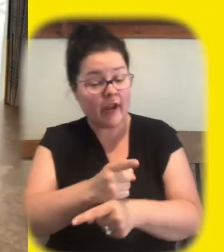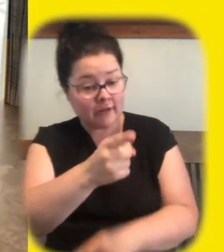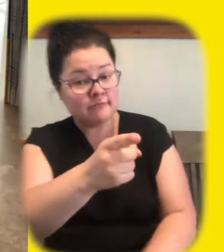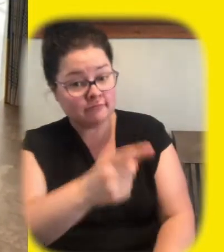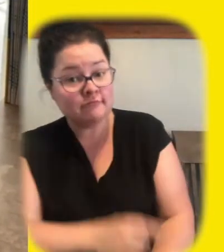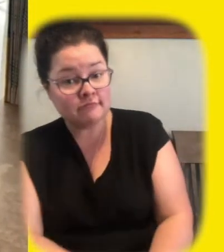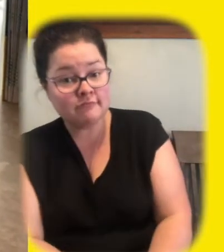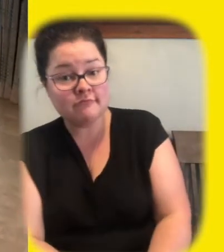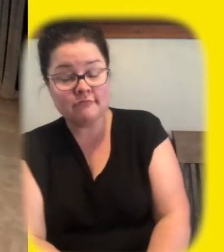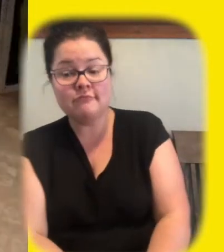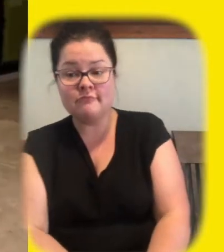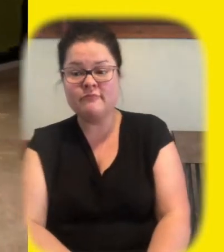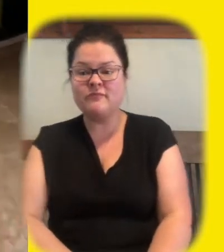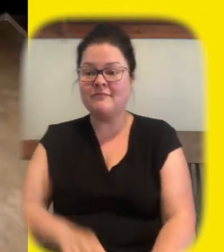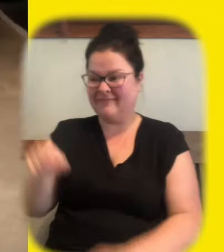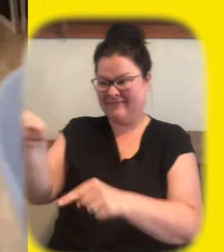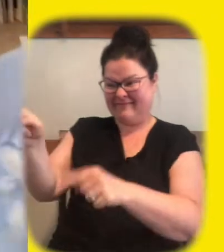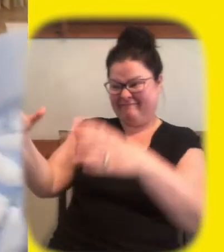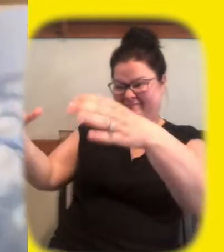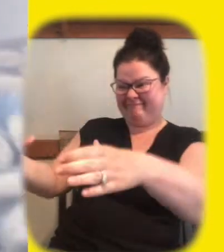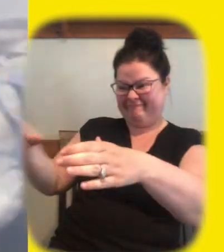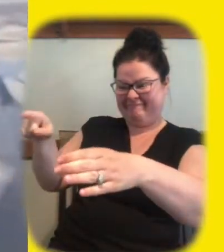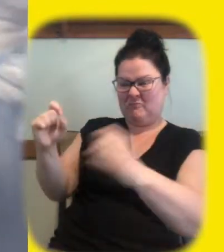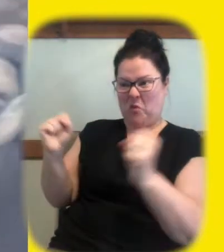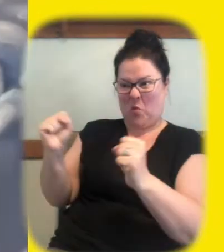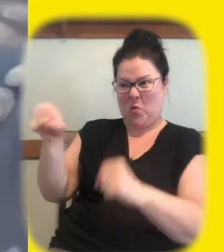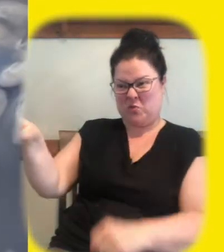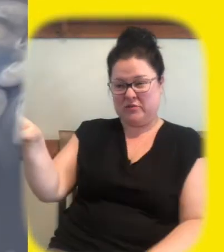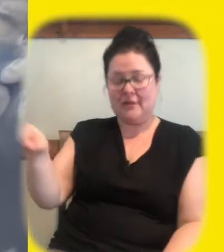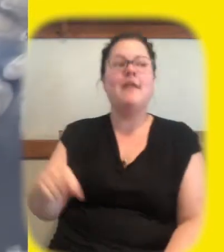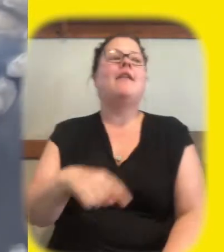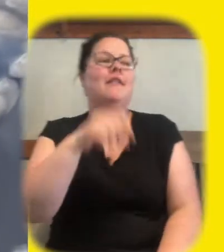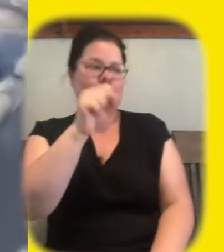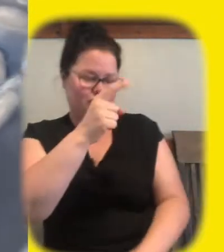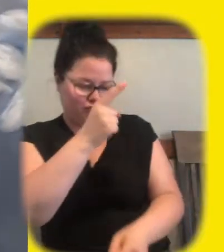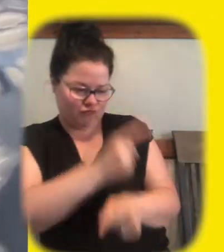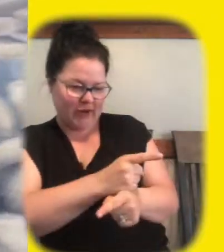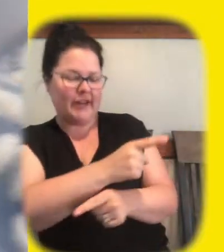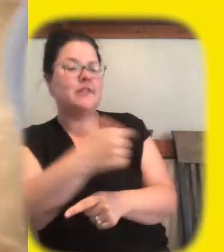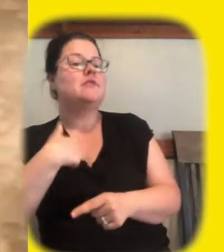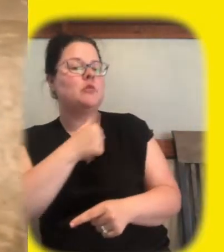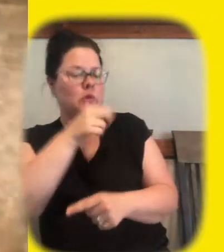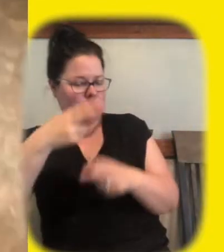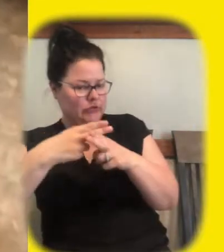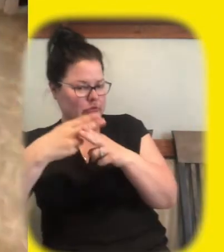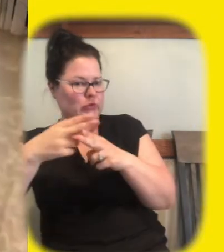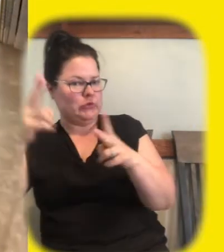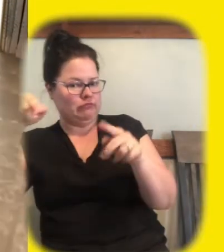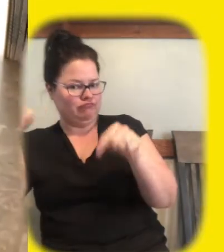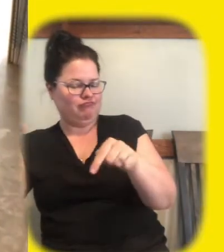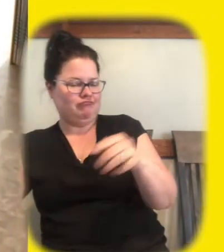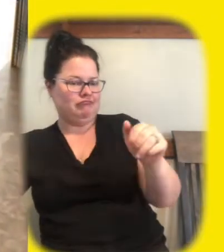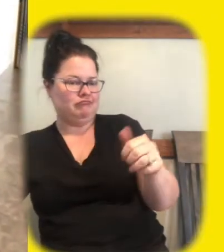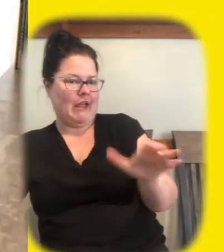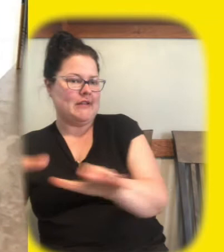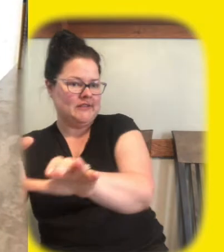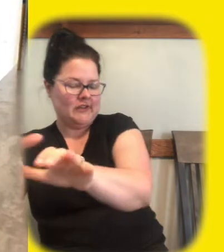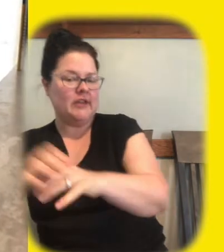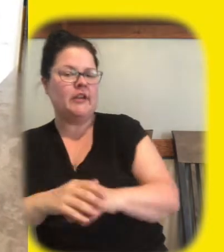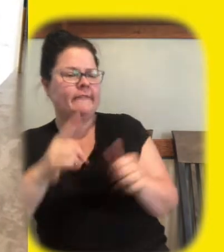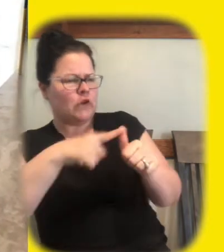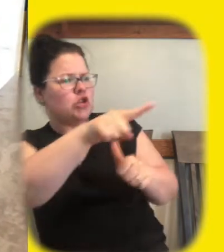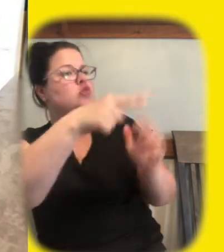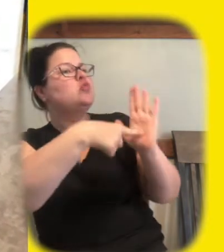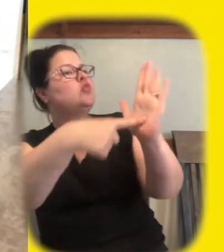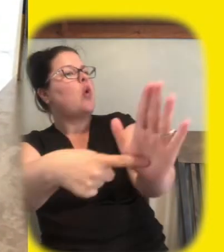oh yes we've got some cold water there and we're gonna get to that activity shortly but first